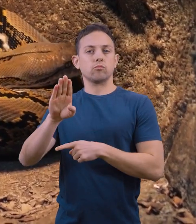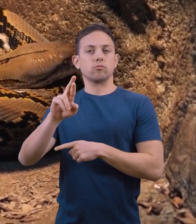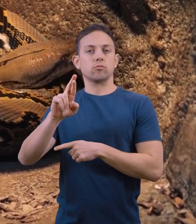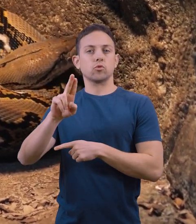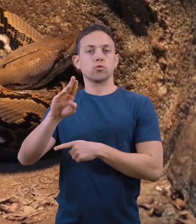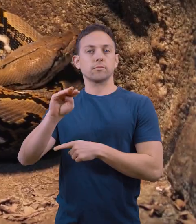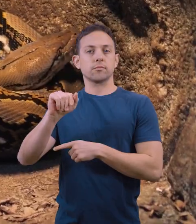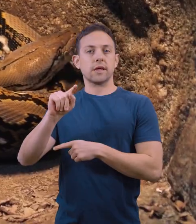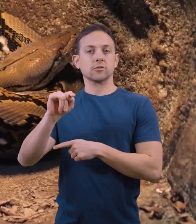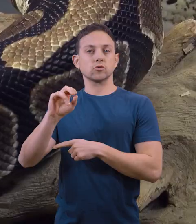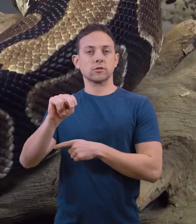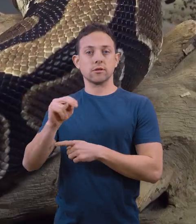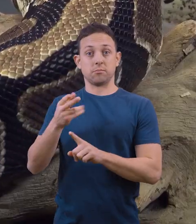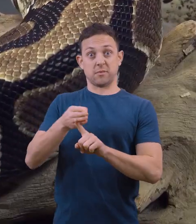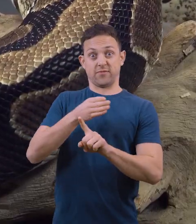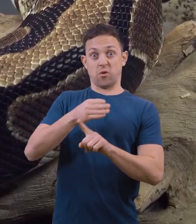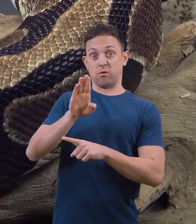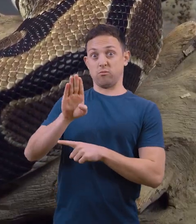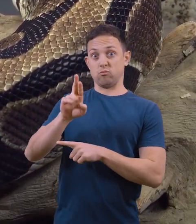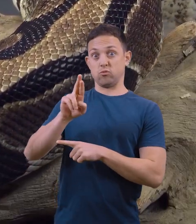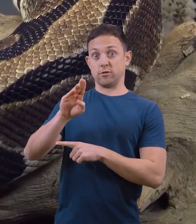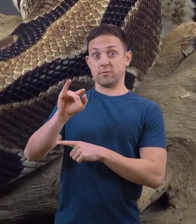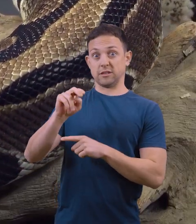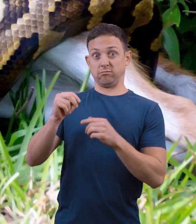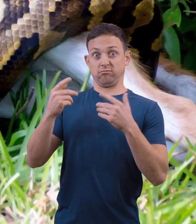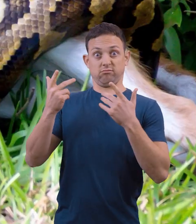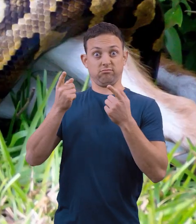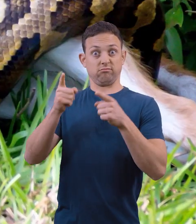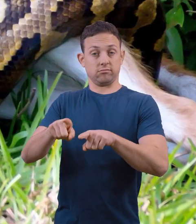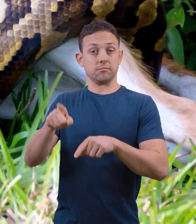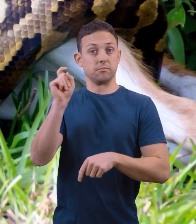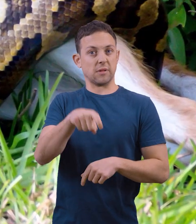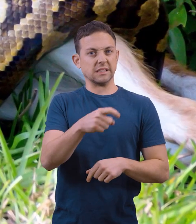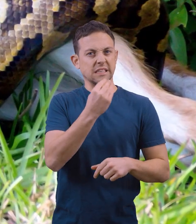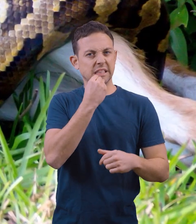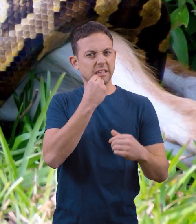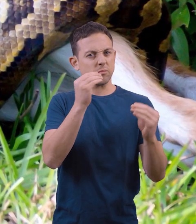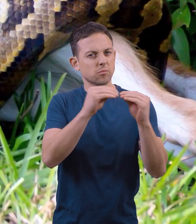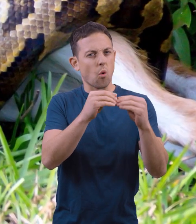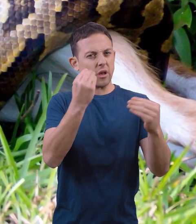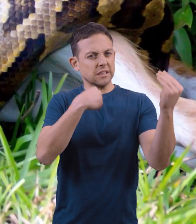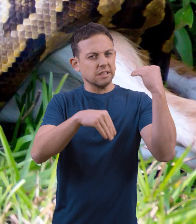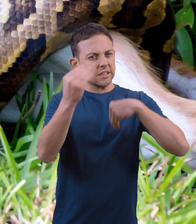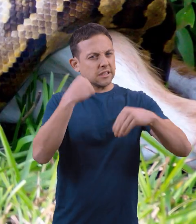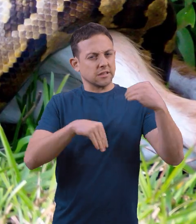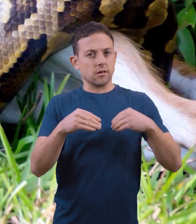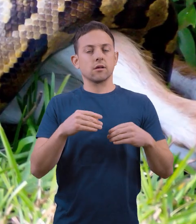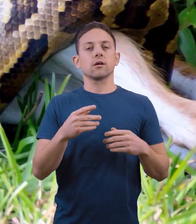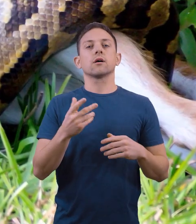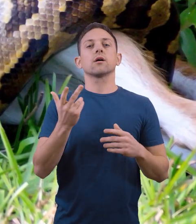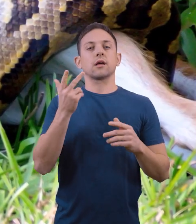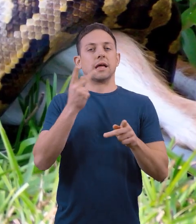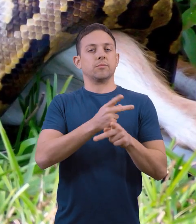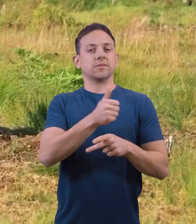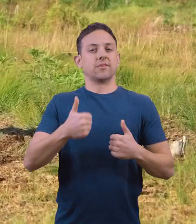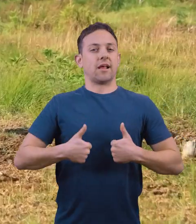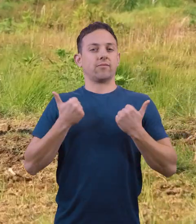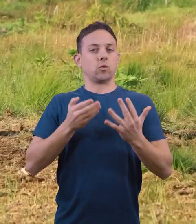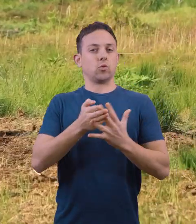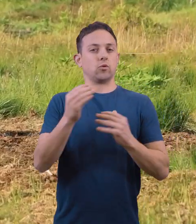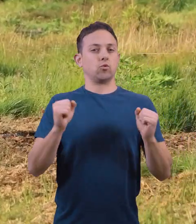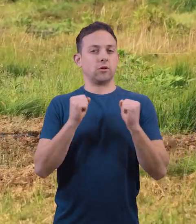called brumation. Before brumation occurs, they must eat more than usual to keep themselves alive during winter,